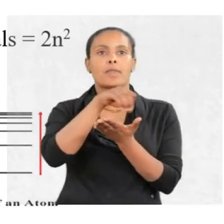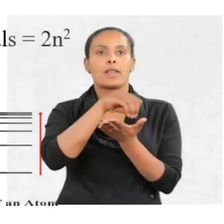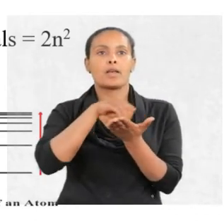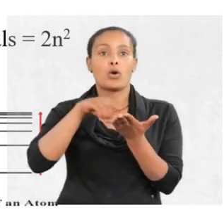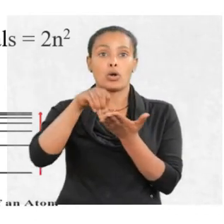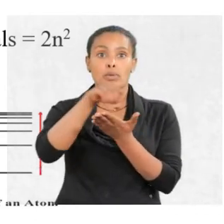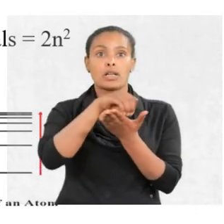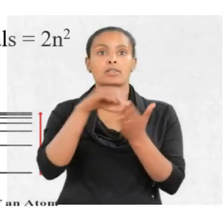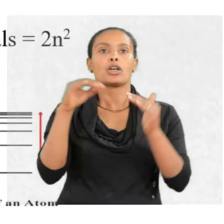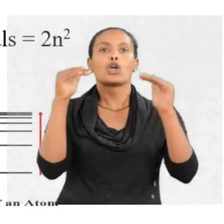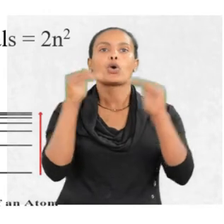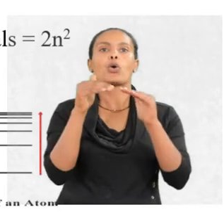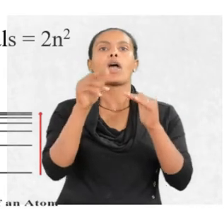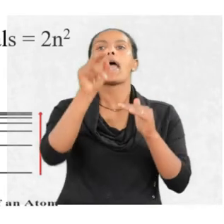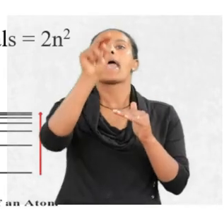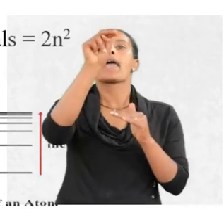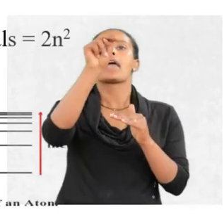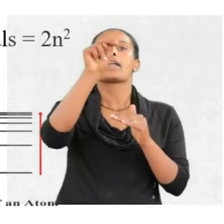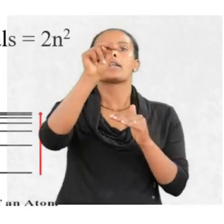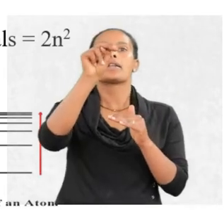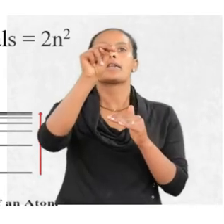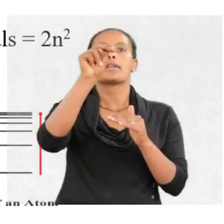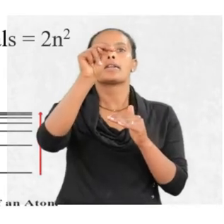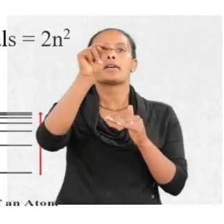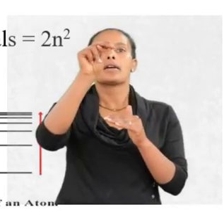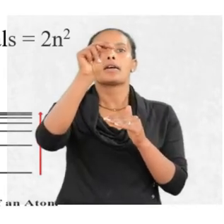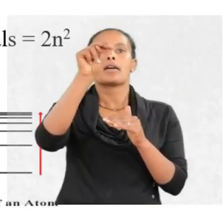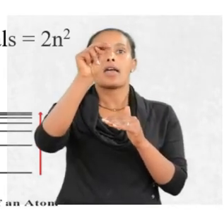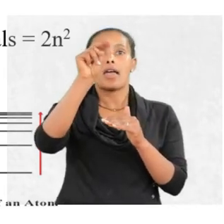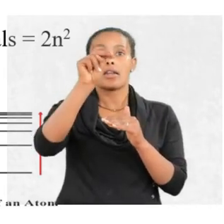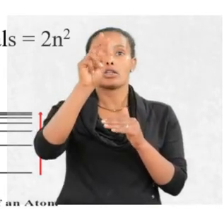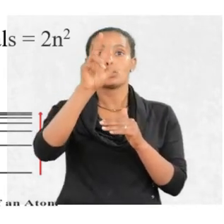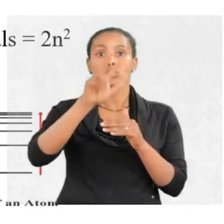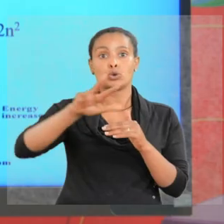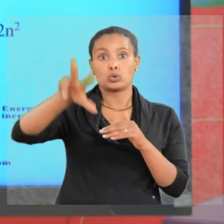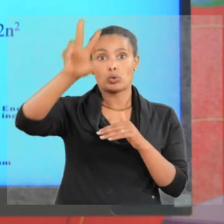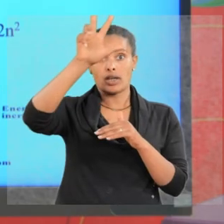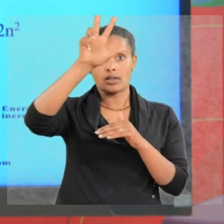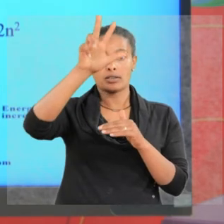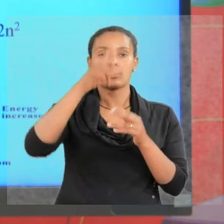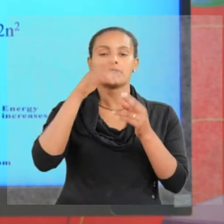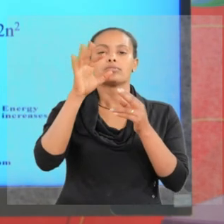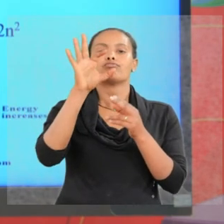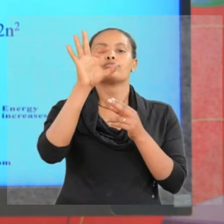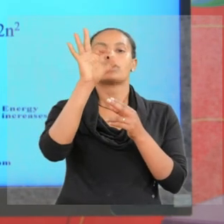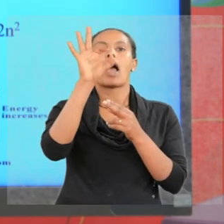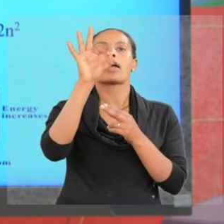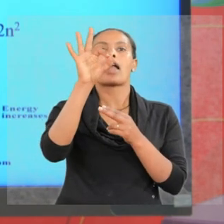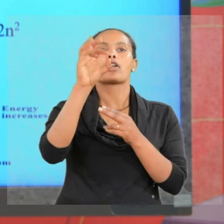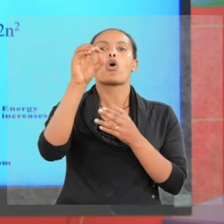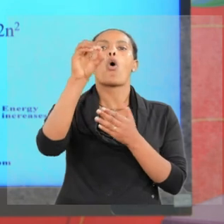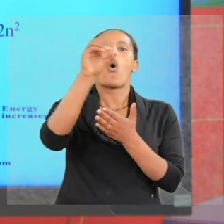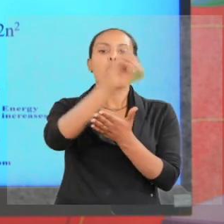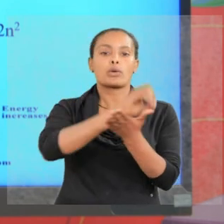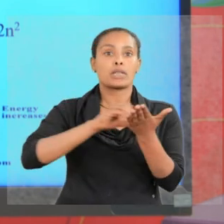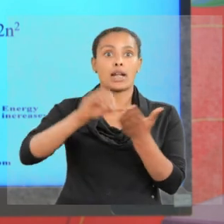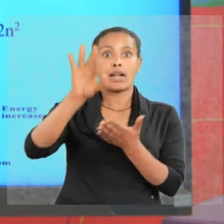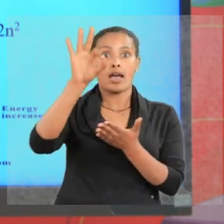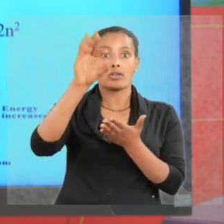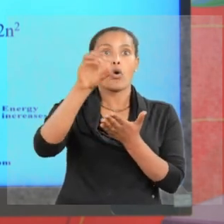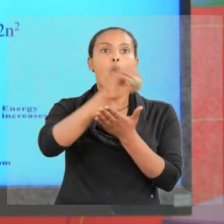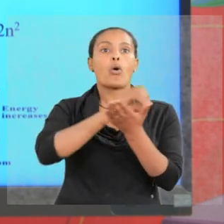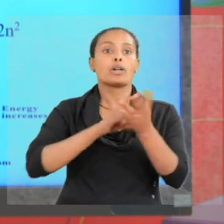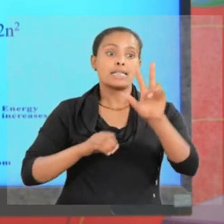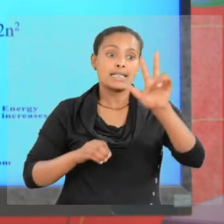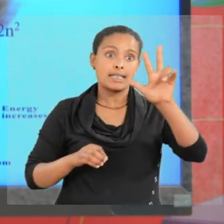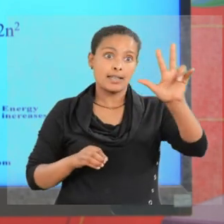equals to n squared, which is 9. 9. There are 9 orbitals in the